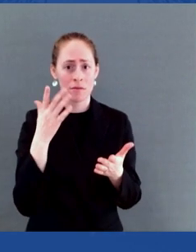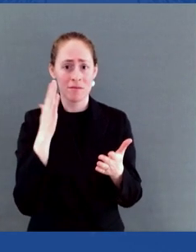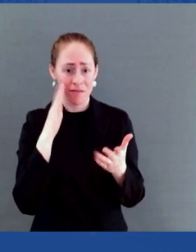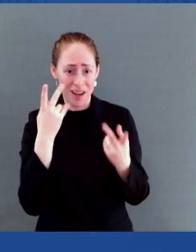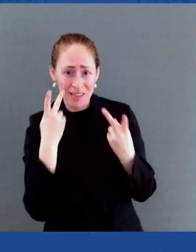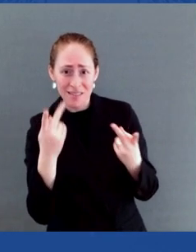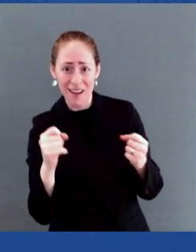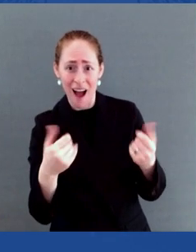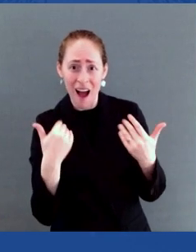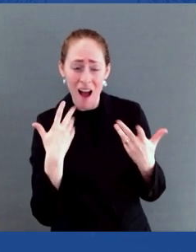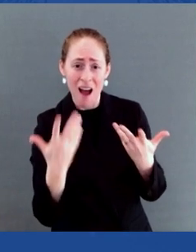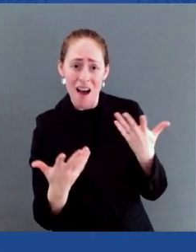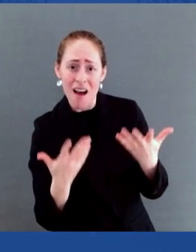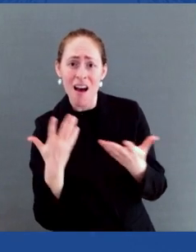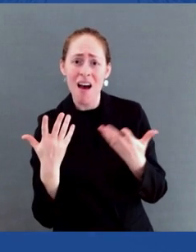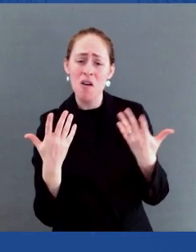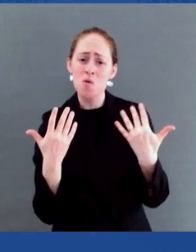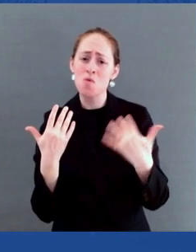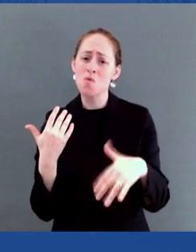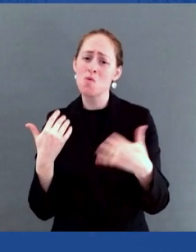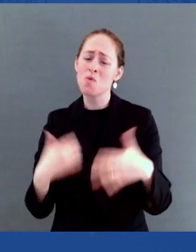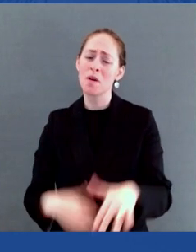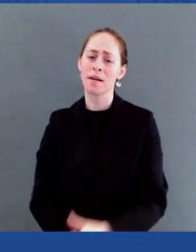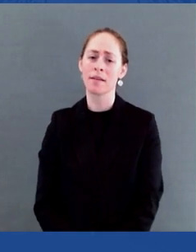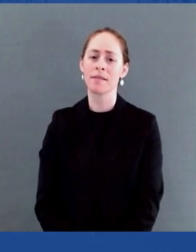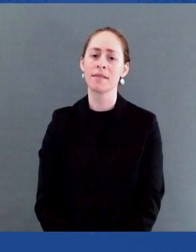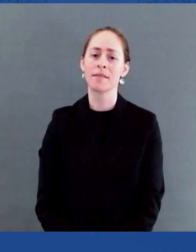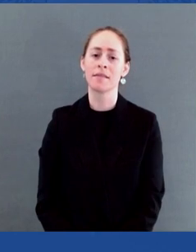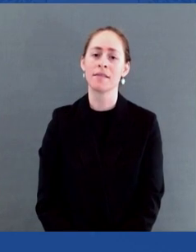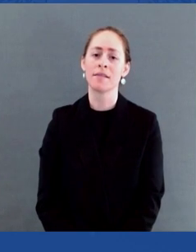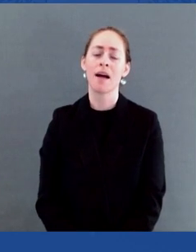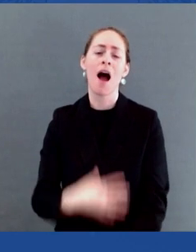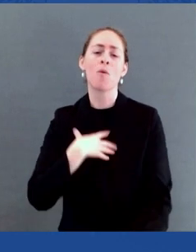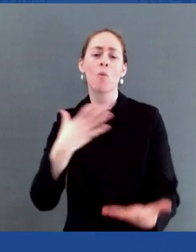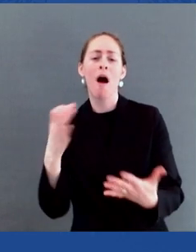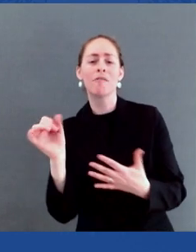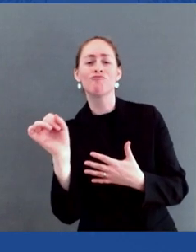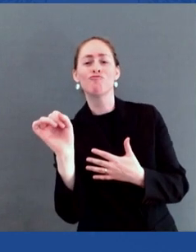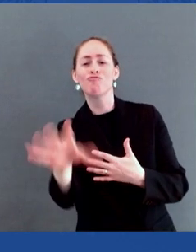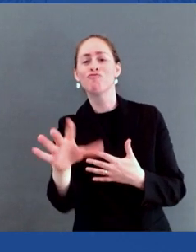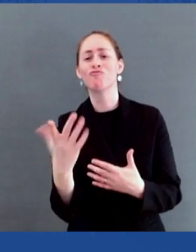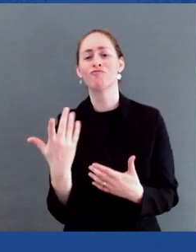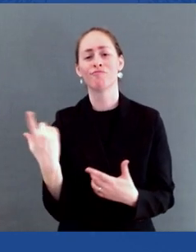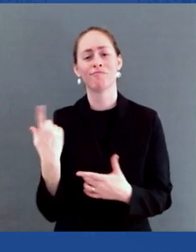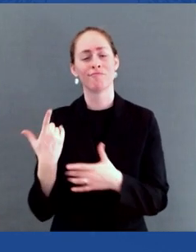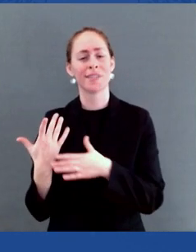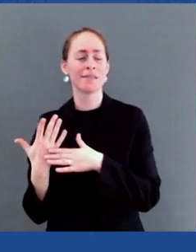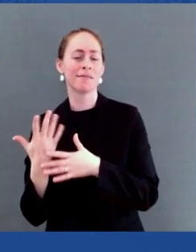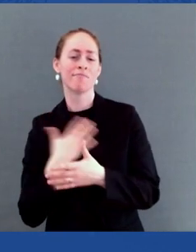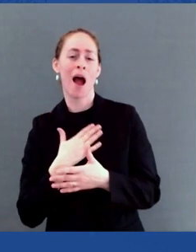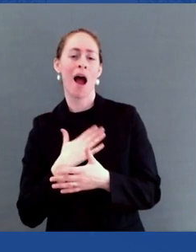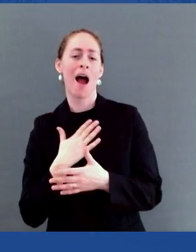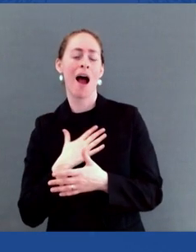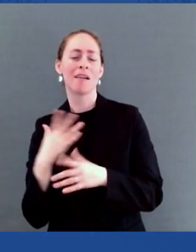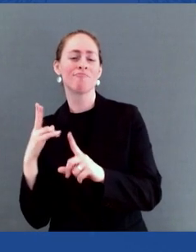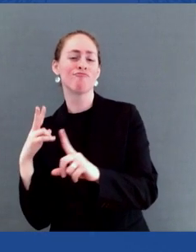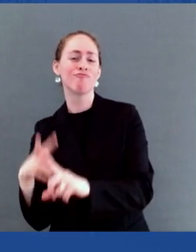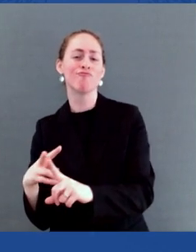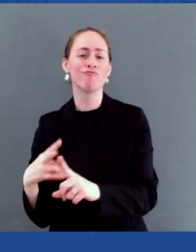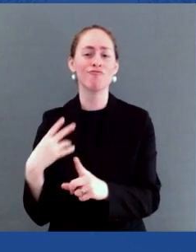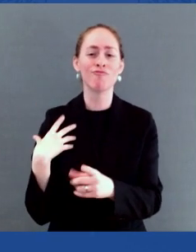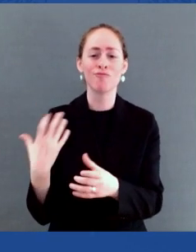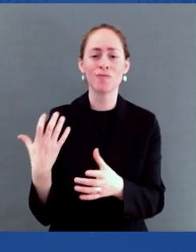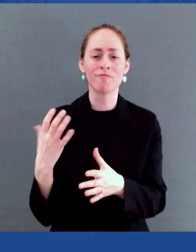personal privilege, being, I think, in this very room, when a senator who, he's deceased now, so I don't want to